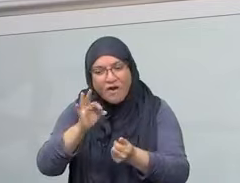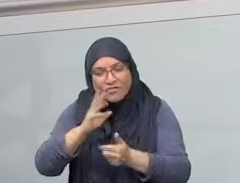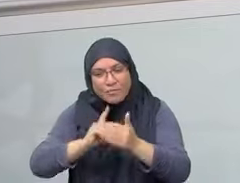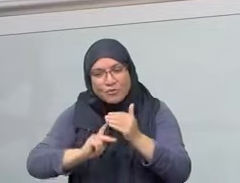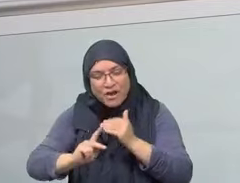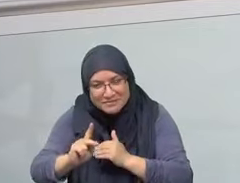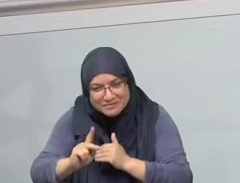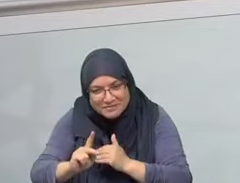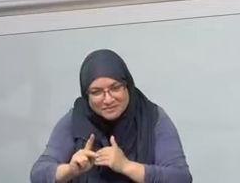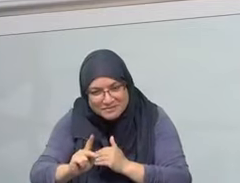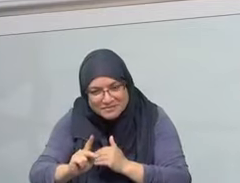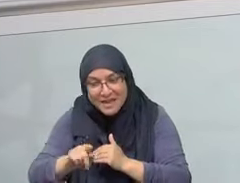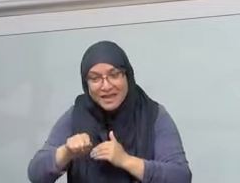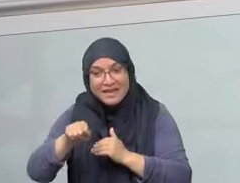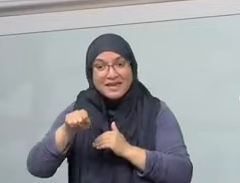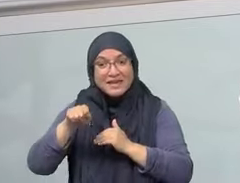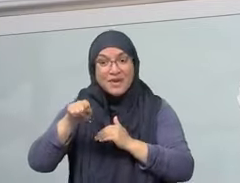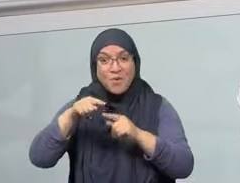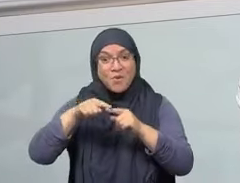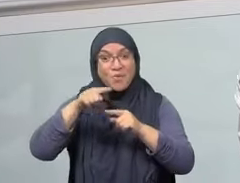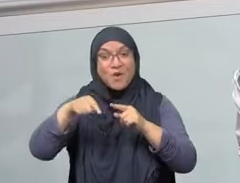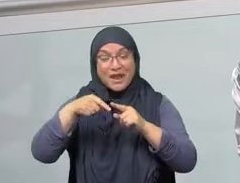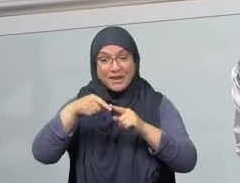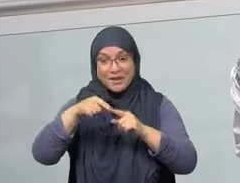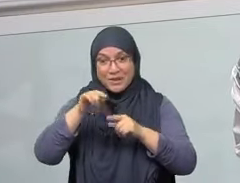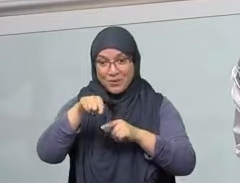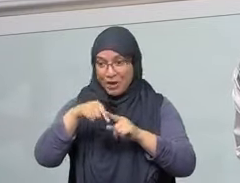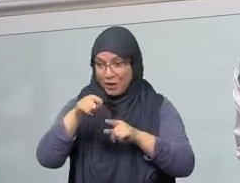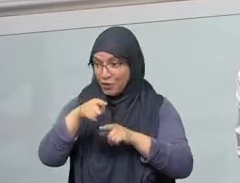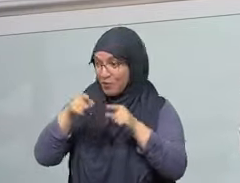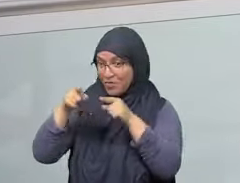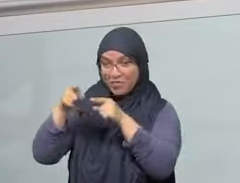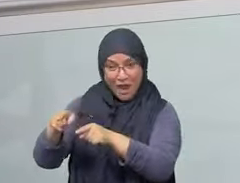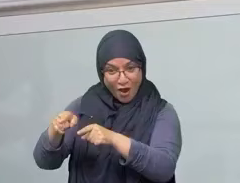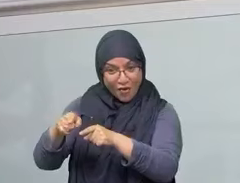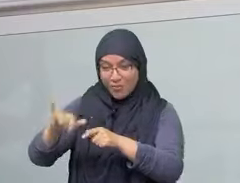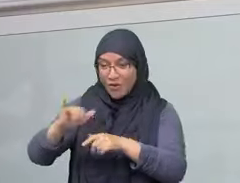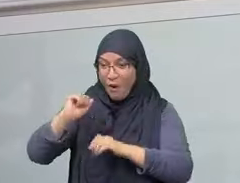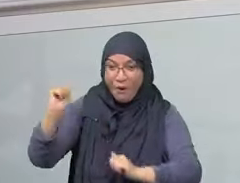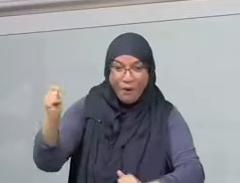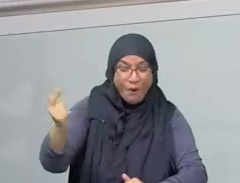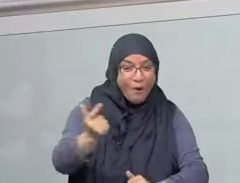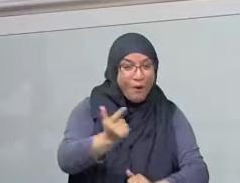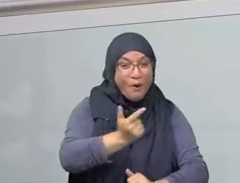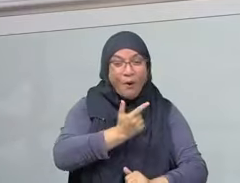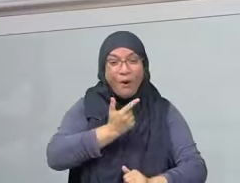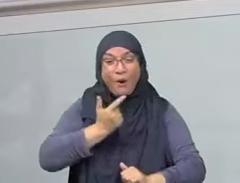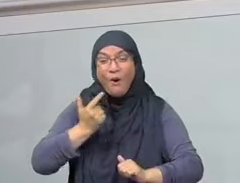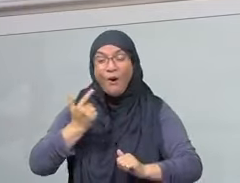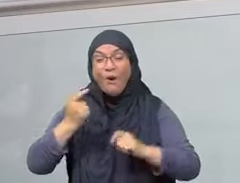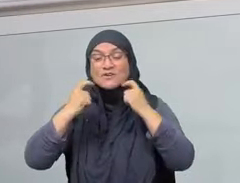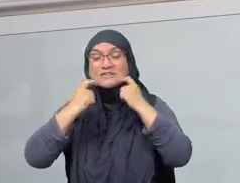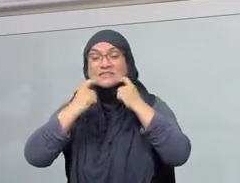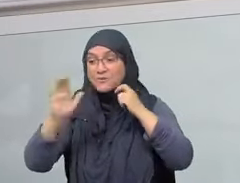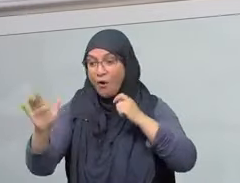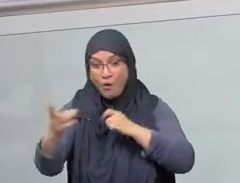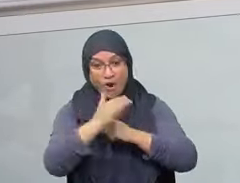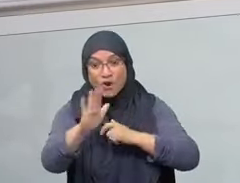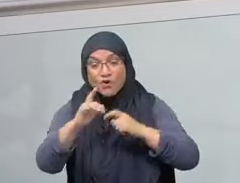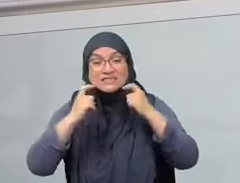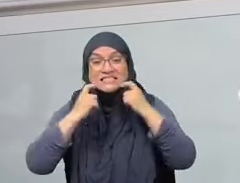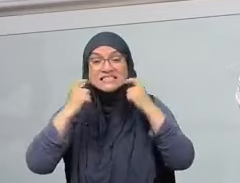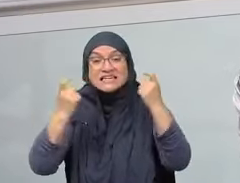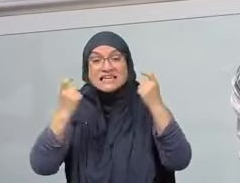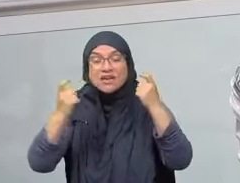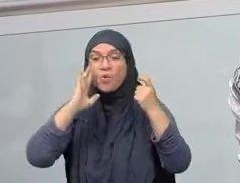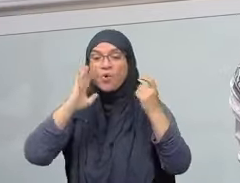and you're watching those images of settler extremists chanting out that this is theirs and desecrating people in that land. And you